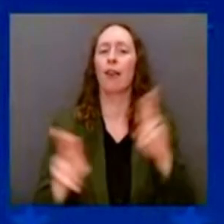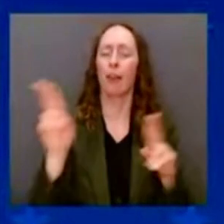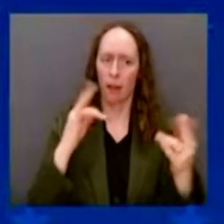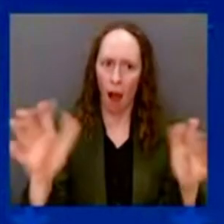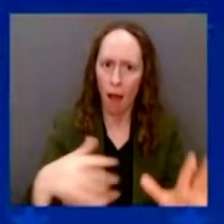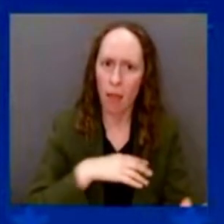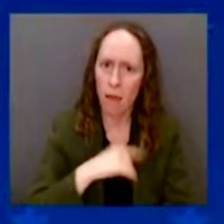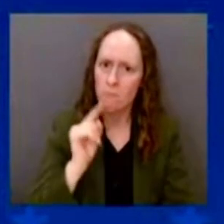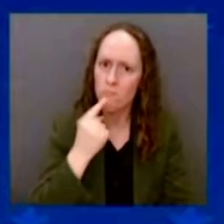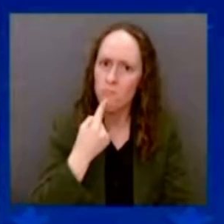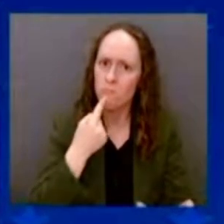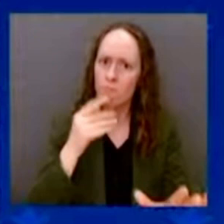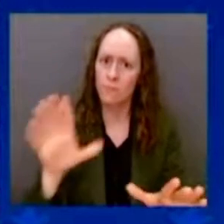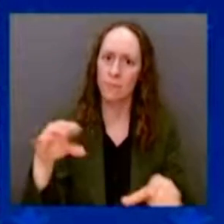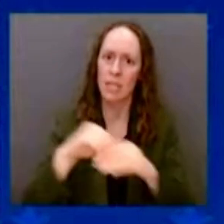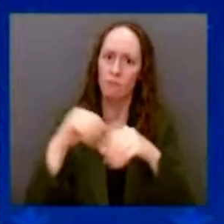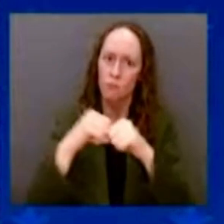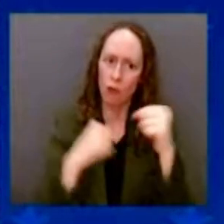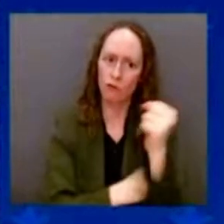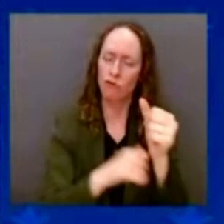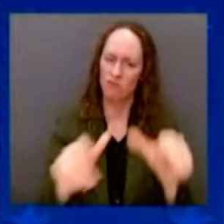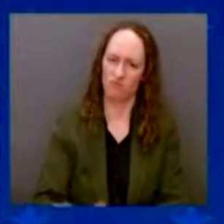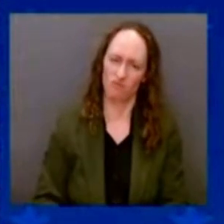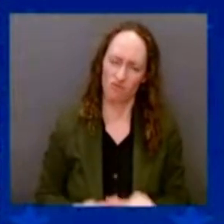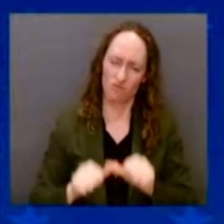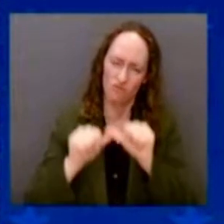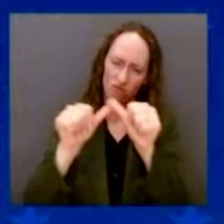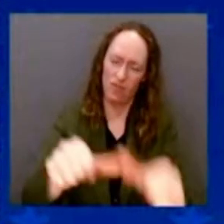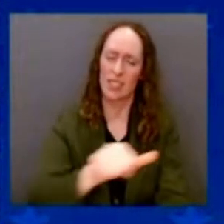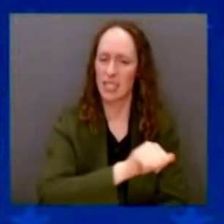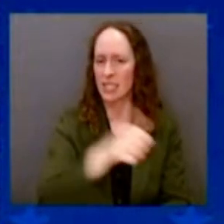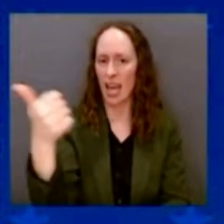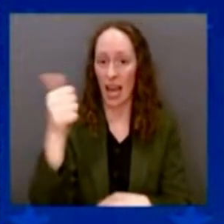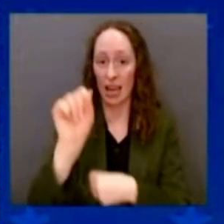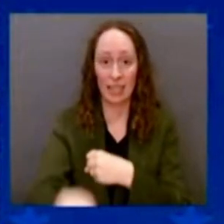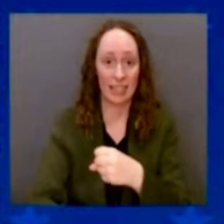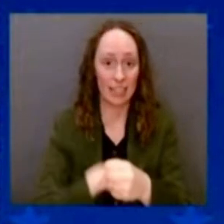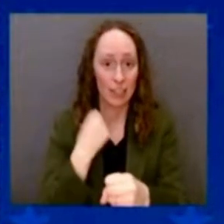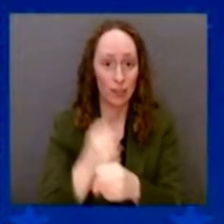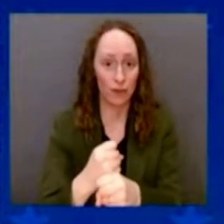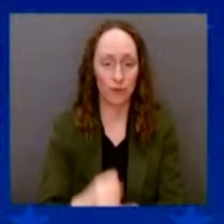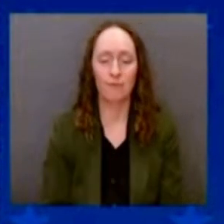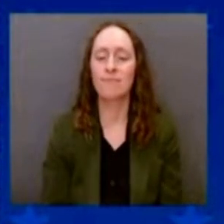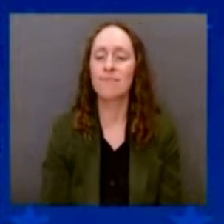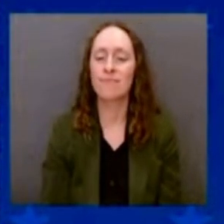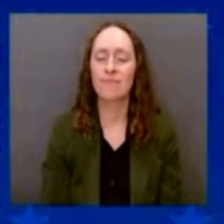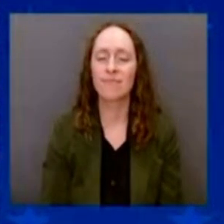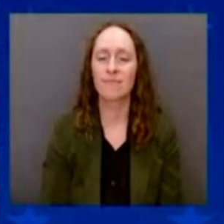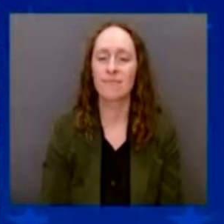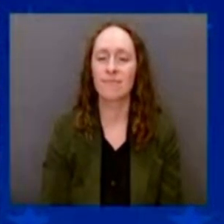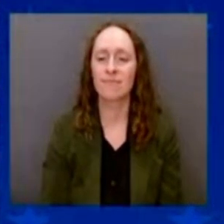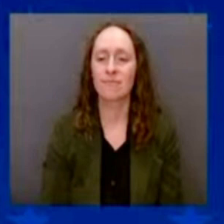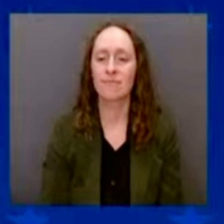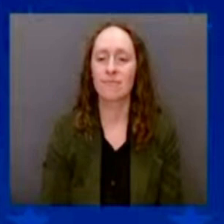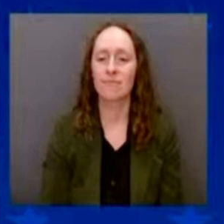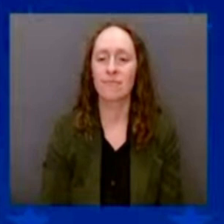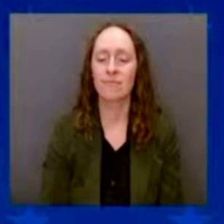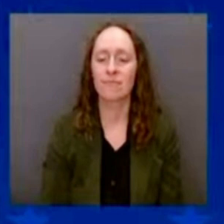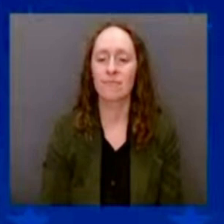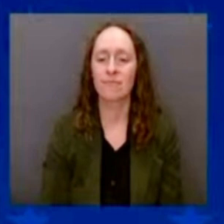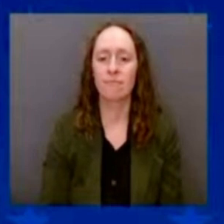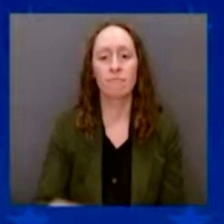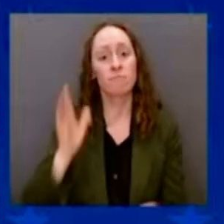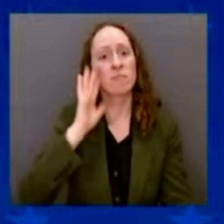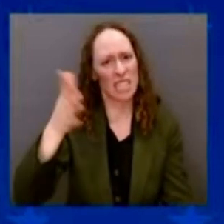And a modern infrastructure will not only make us more economically competitive, it's going to create more benefits, save money for the country and families.